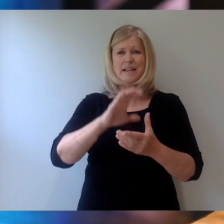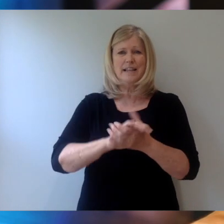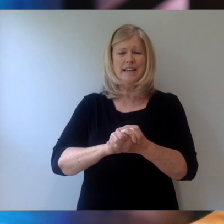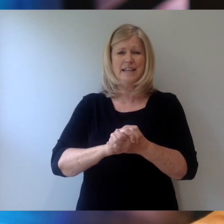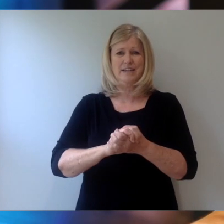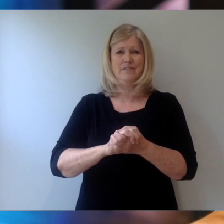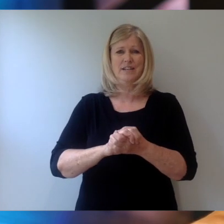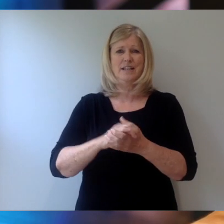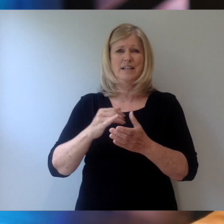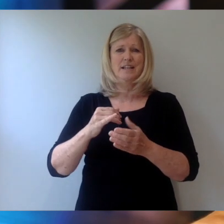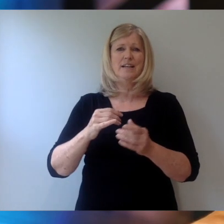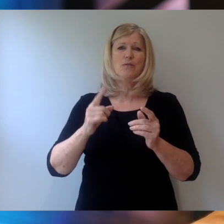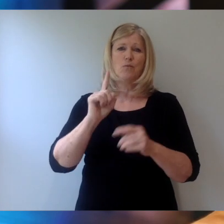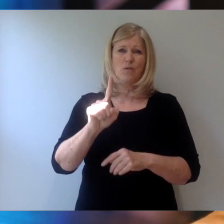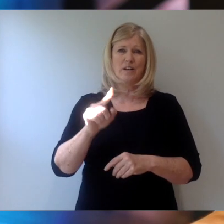to one another.